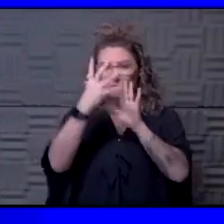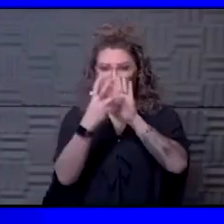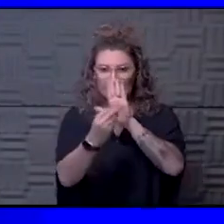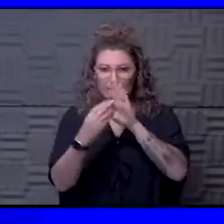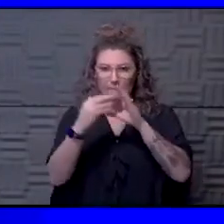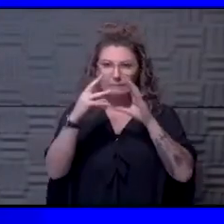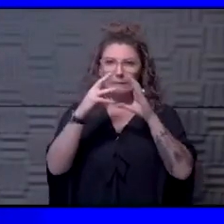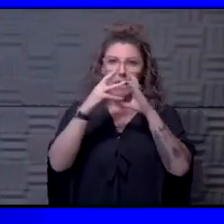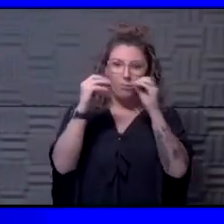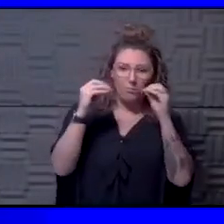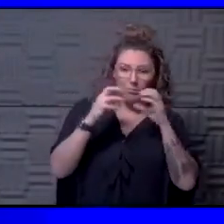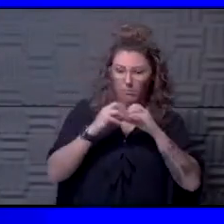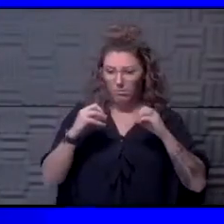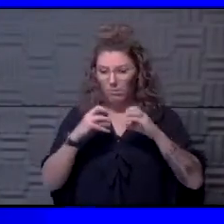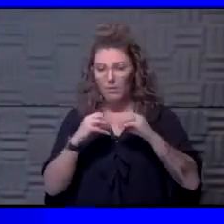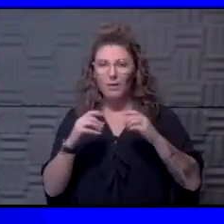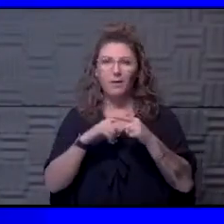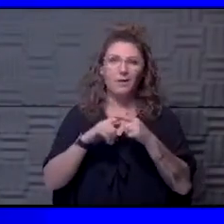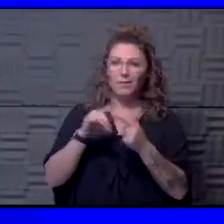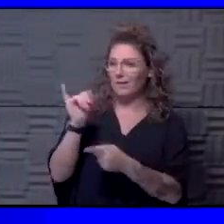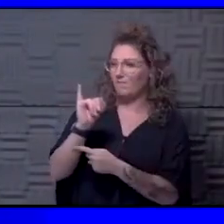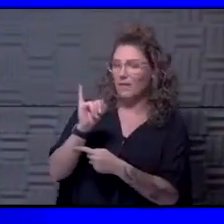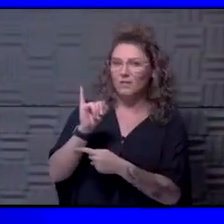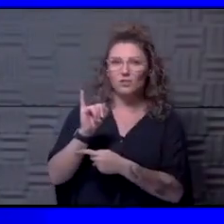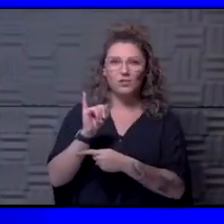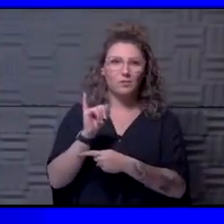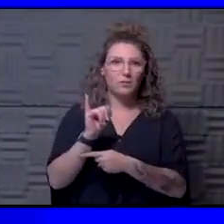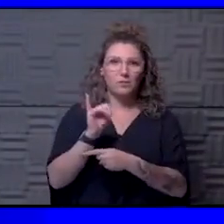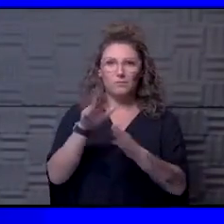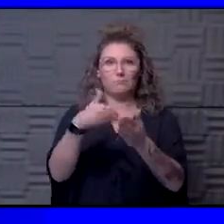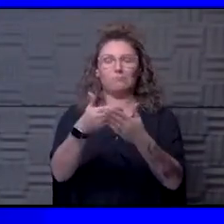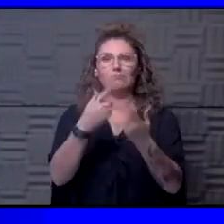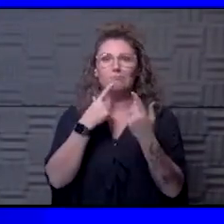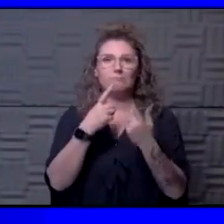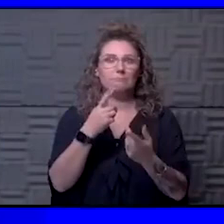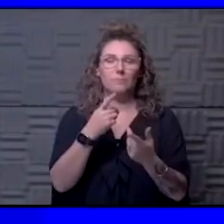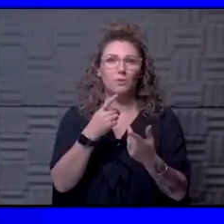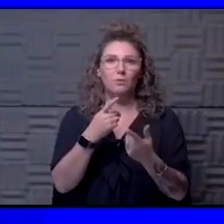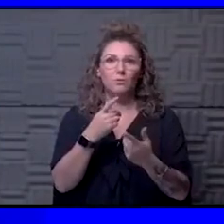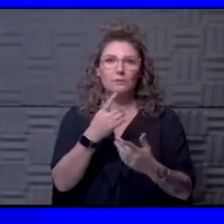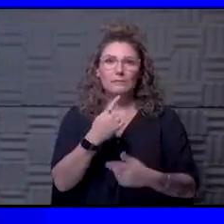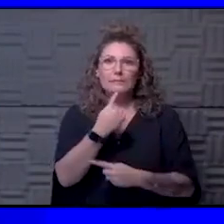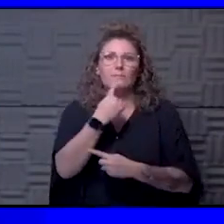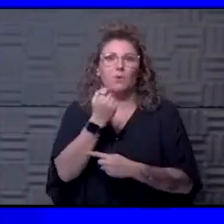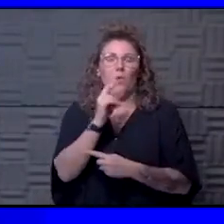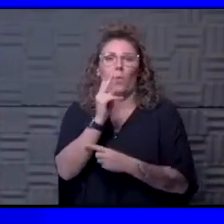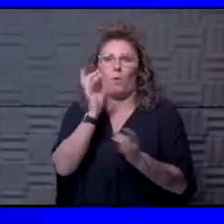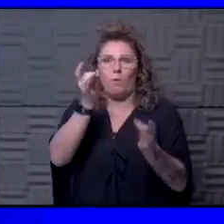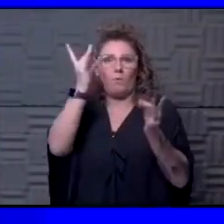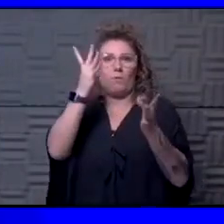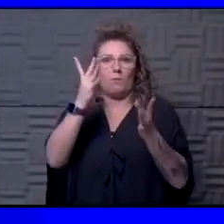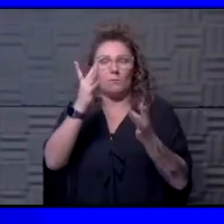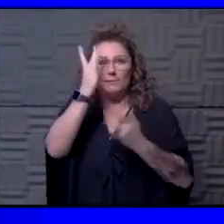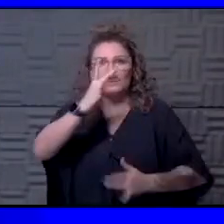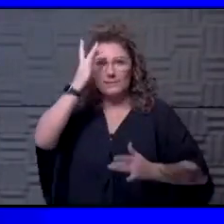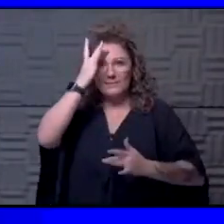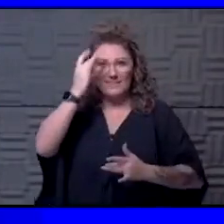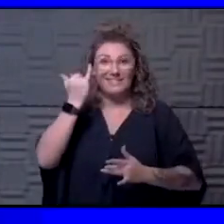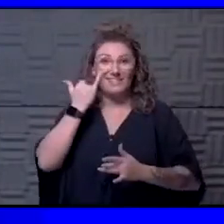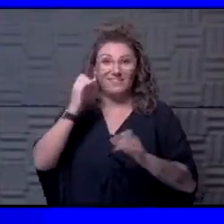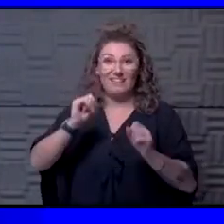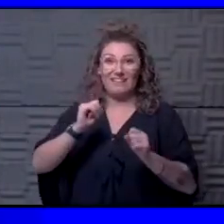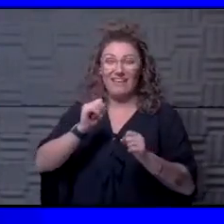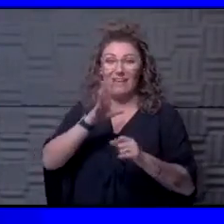then obviously you have infection leading to severe or critical disease as well. So if we can get that inhaled interferon,